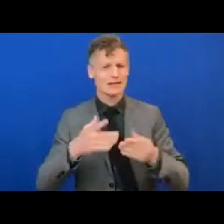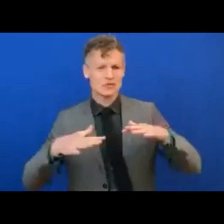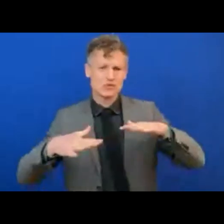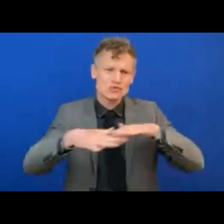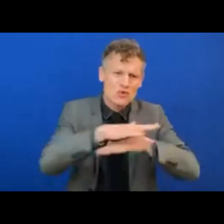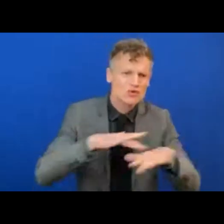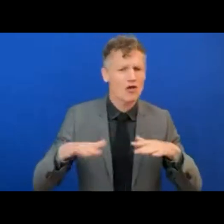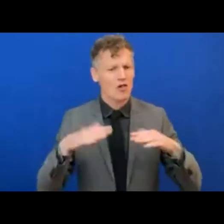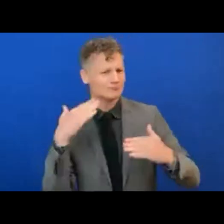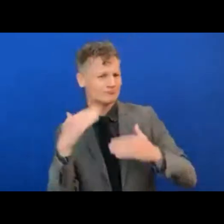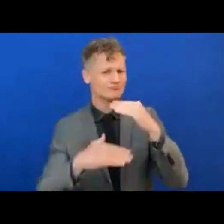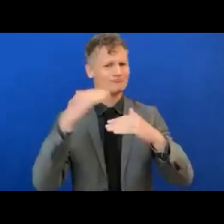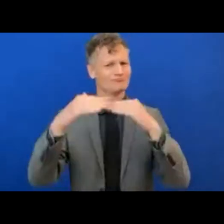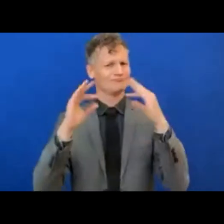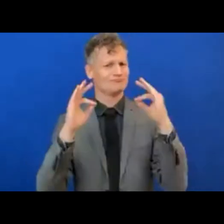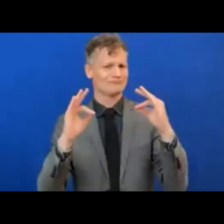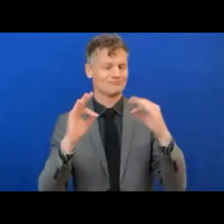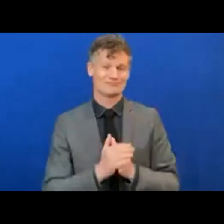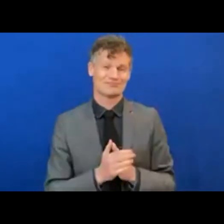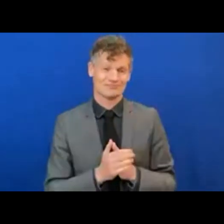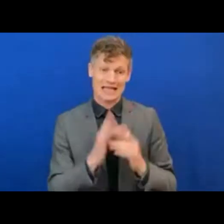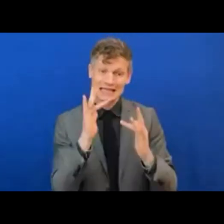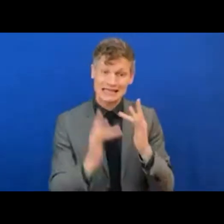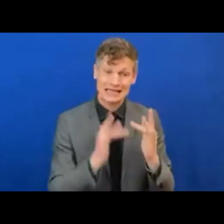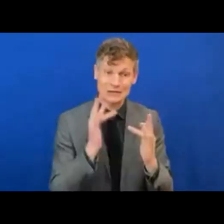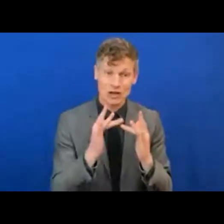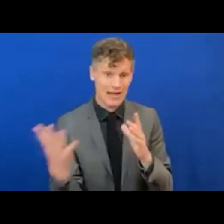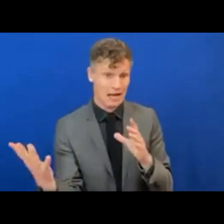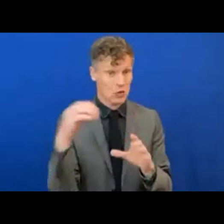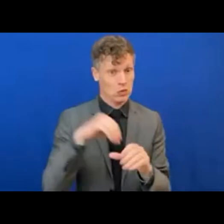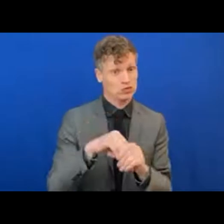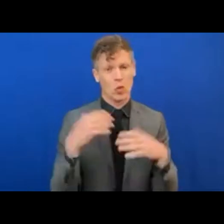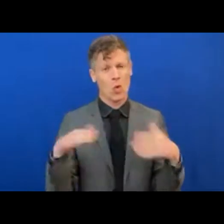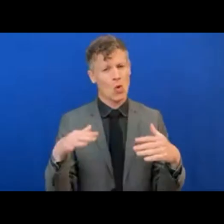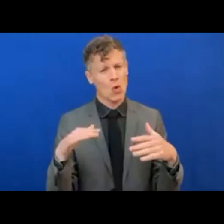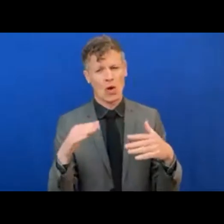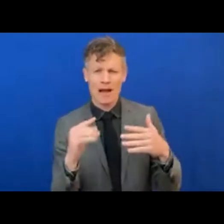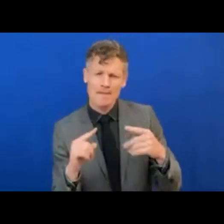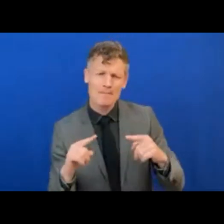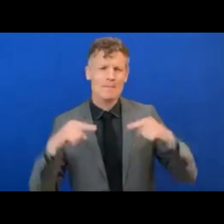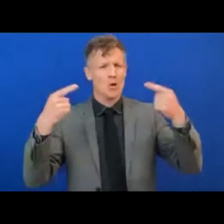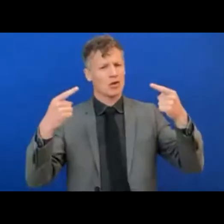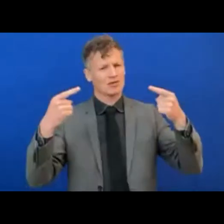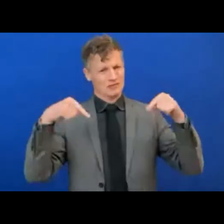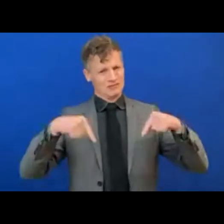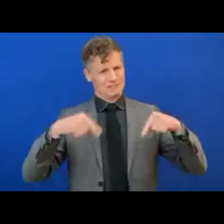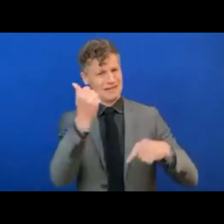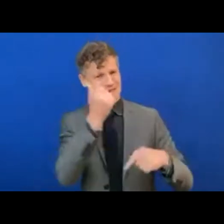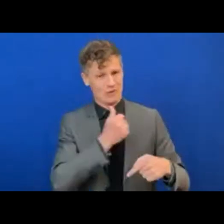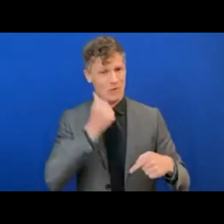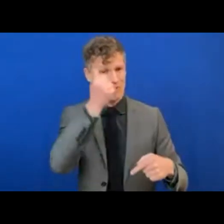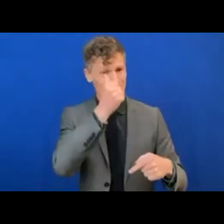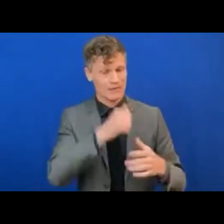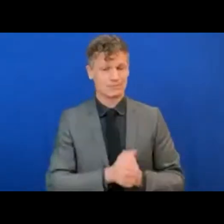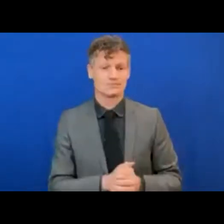is of paramount importance to Ethiopia. Digital inclusion, as you know, has two basic